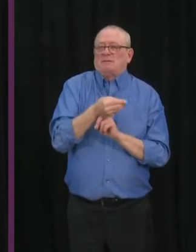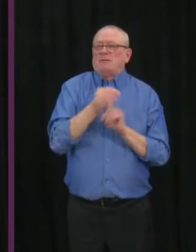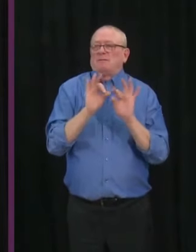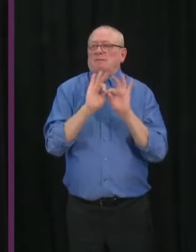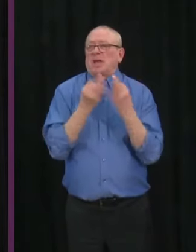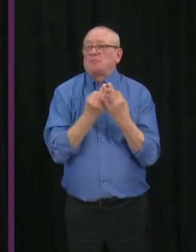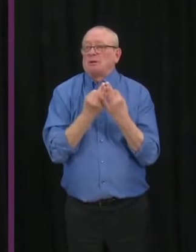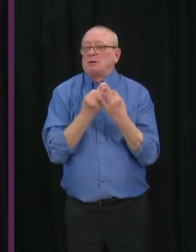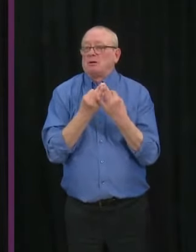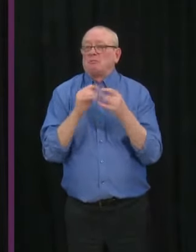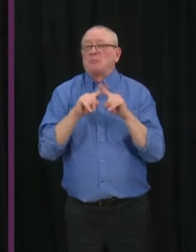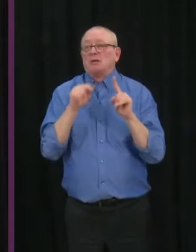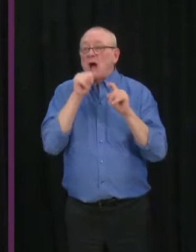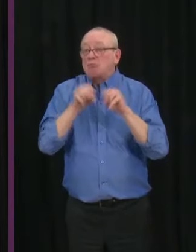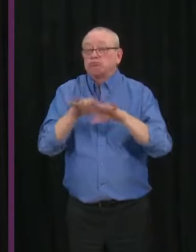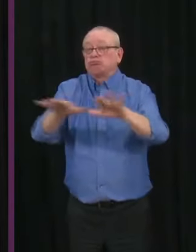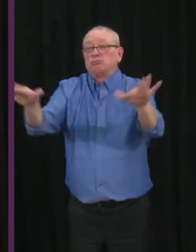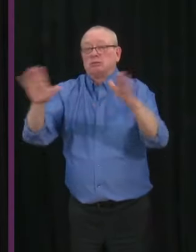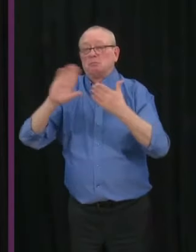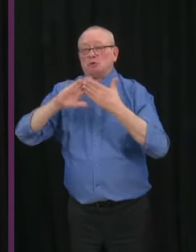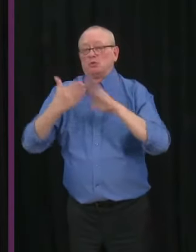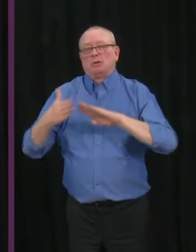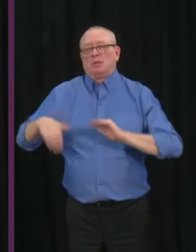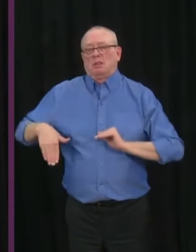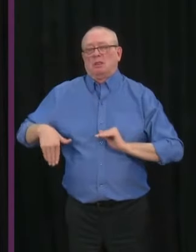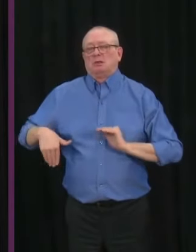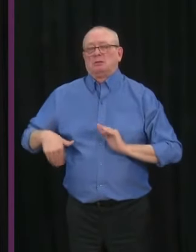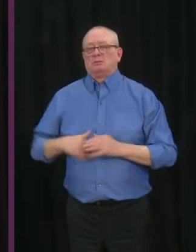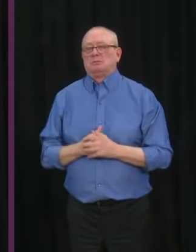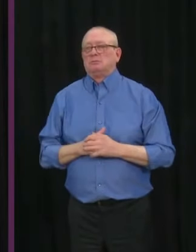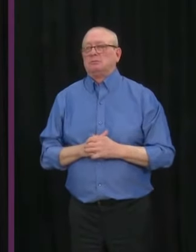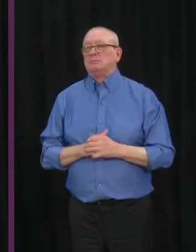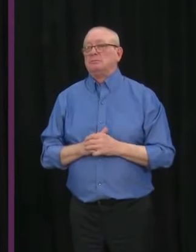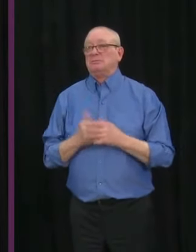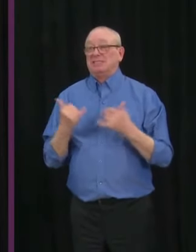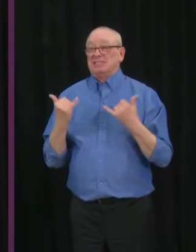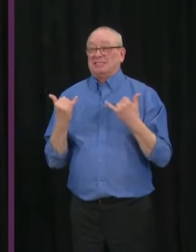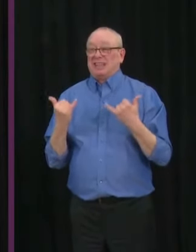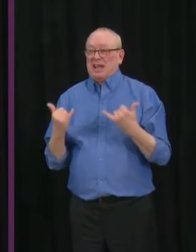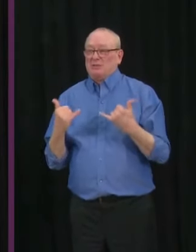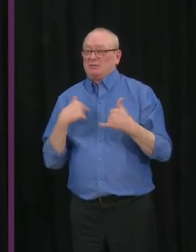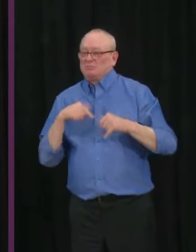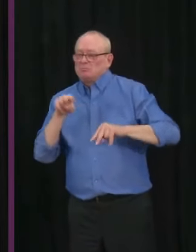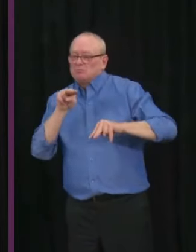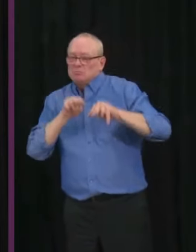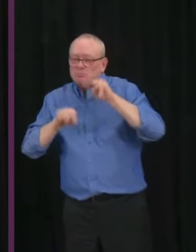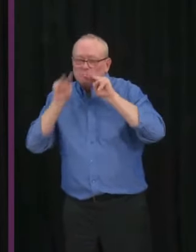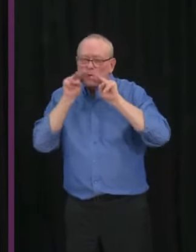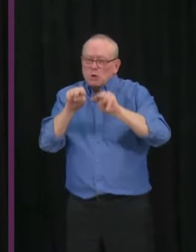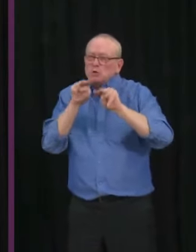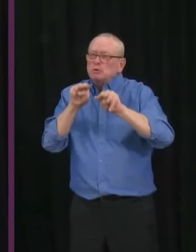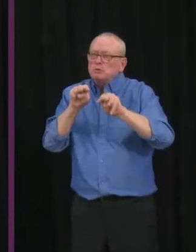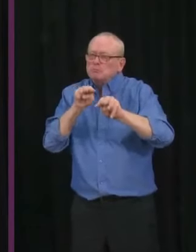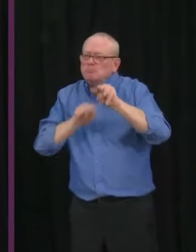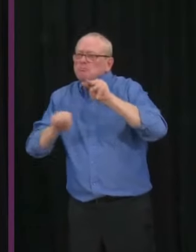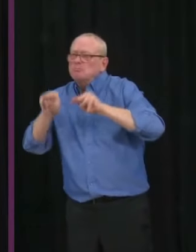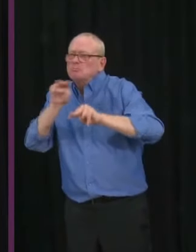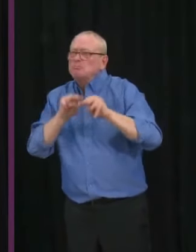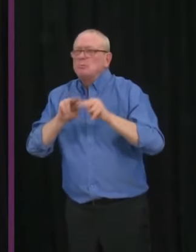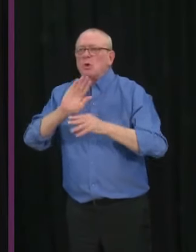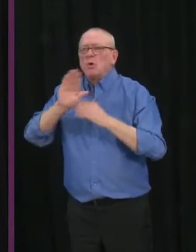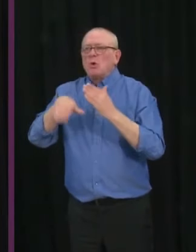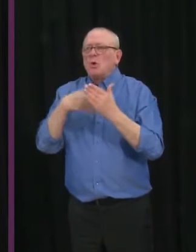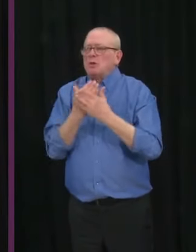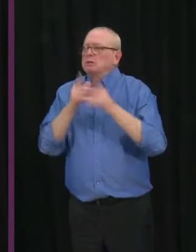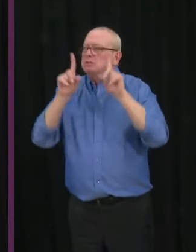And so at the moment, what we're doing is we're monitoring all of our samples that test positive. A proportion of those go